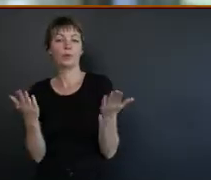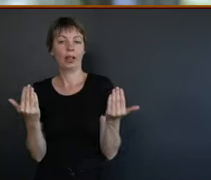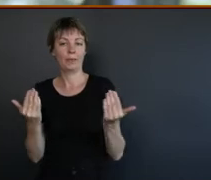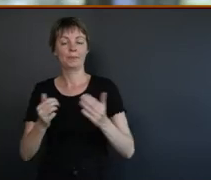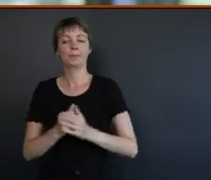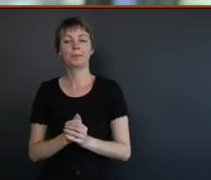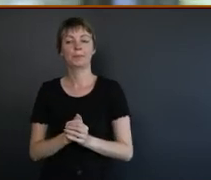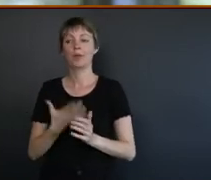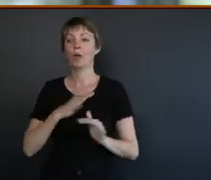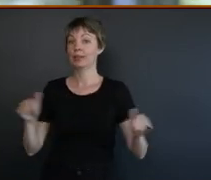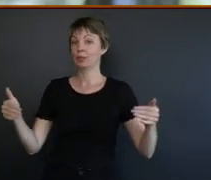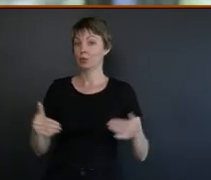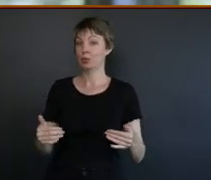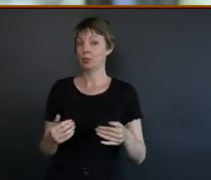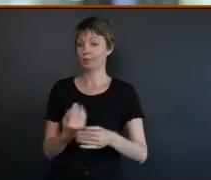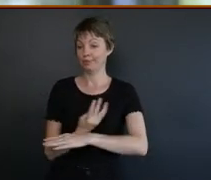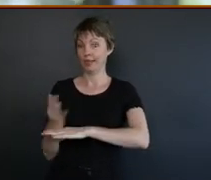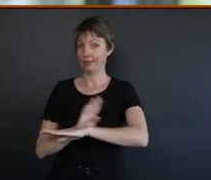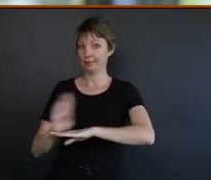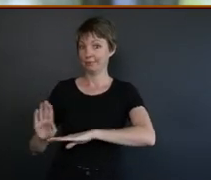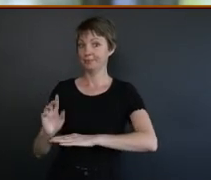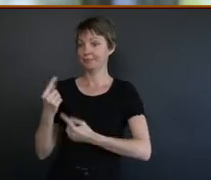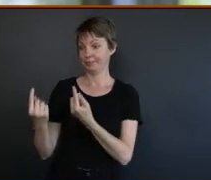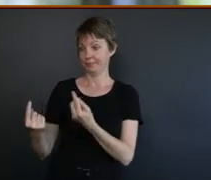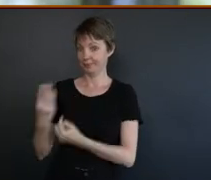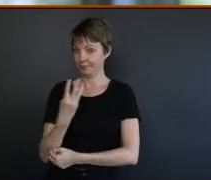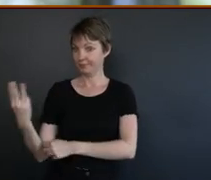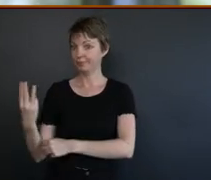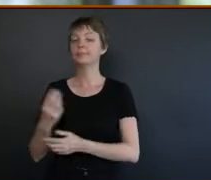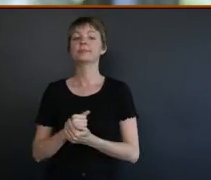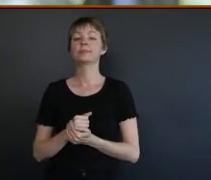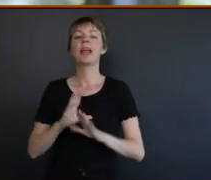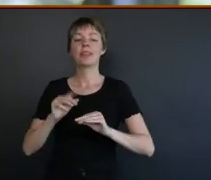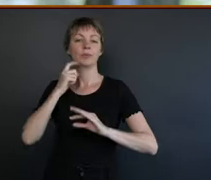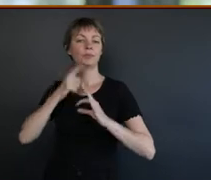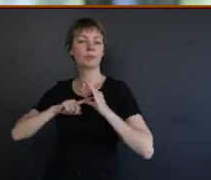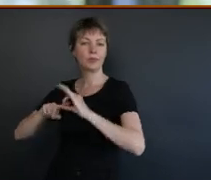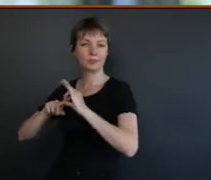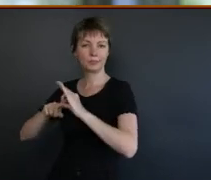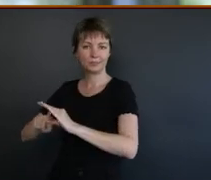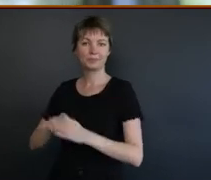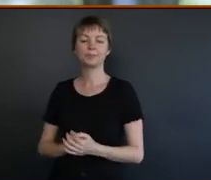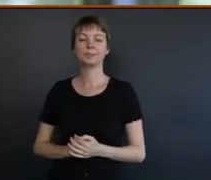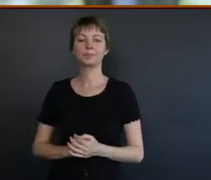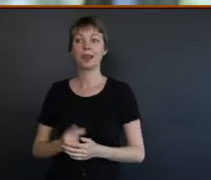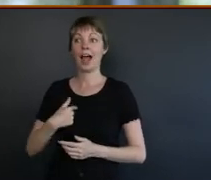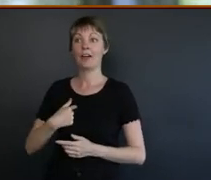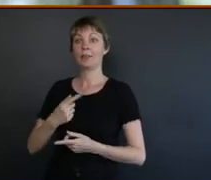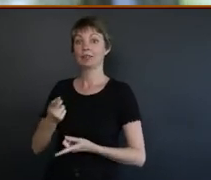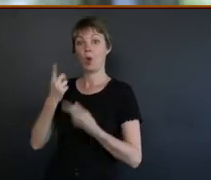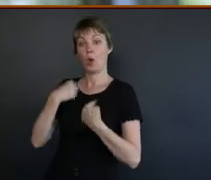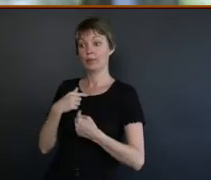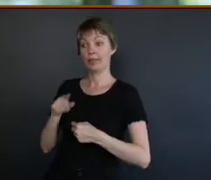Now, I'll introduce our panellists and then we'll get on to some questions that have been put to us. I've been warned that this